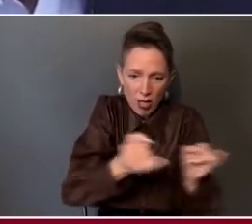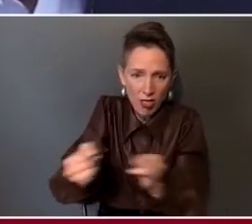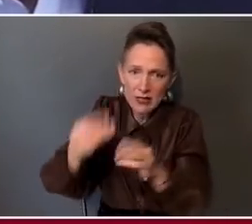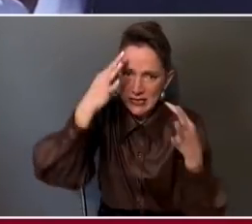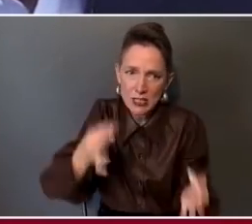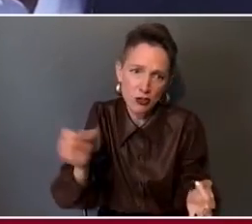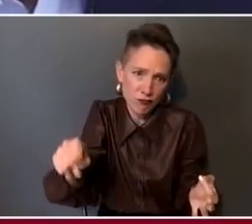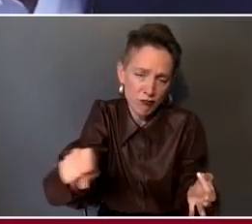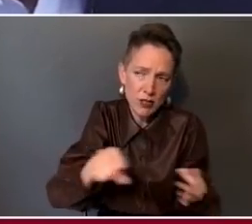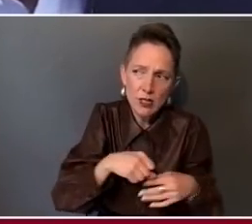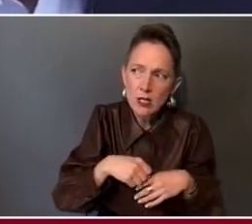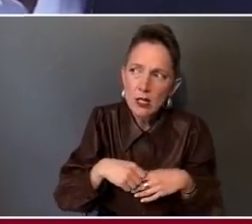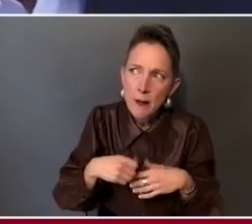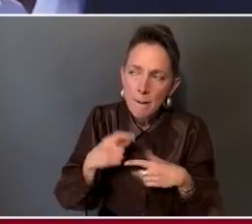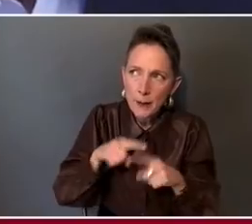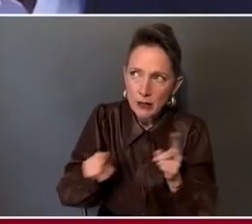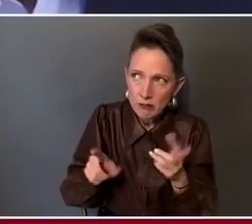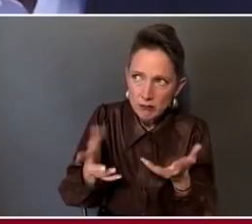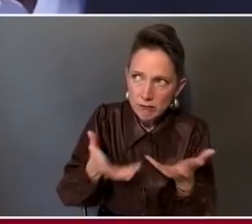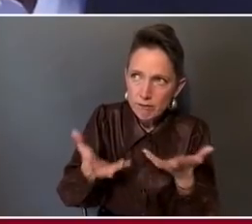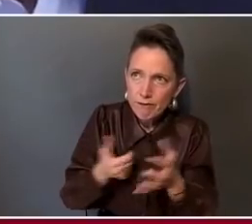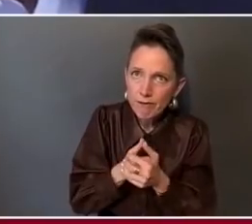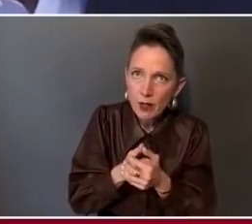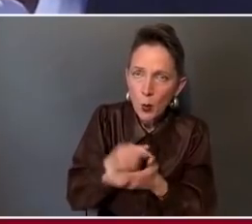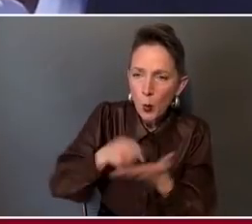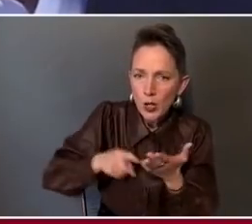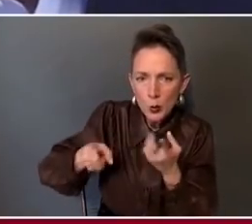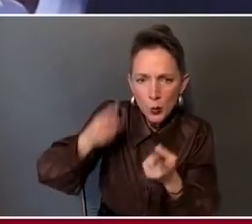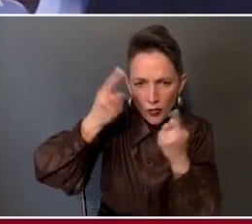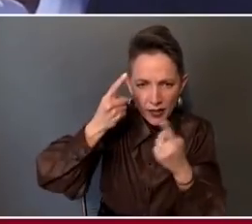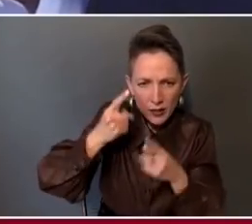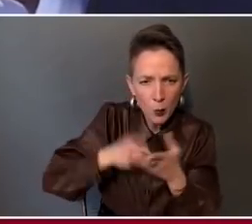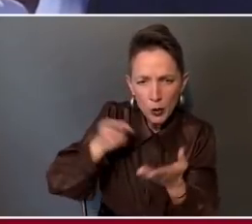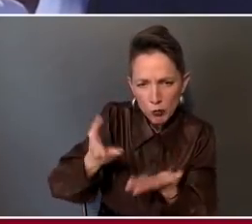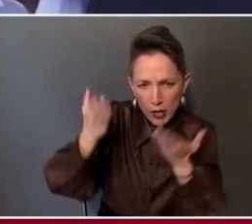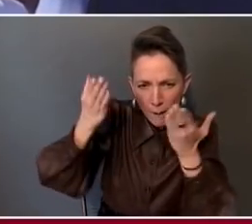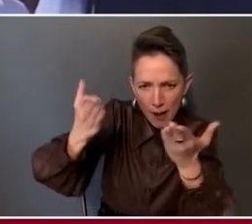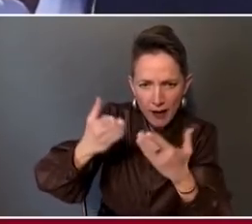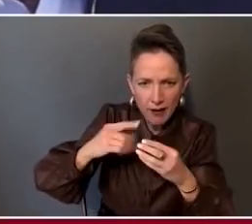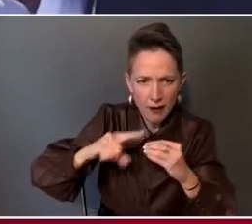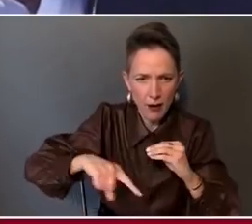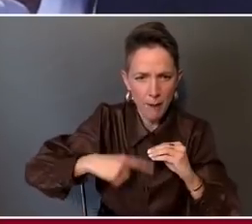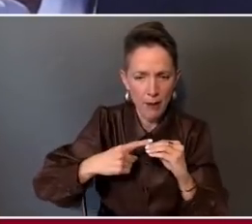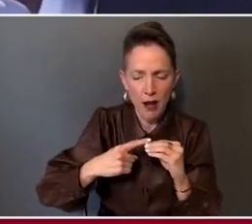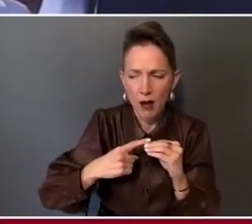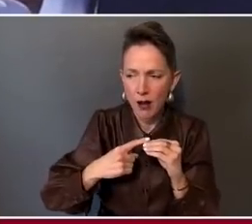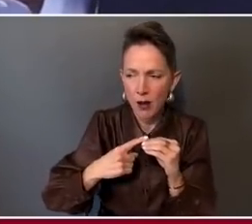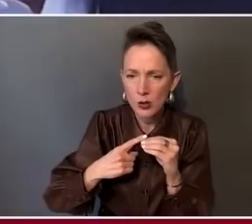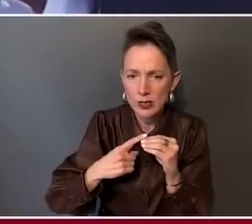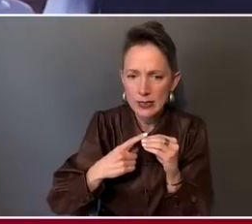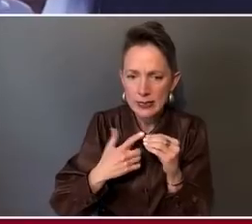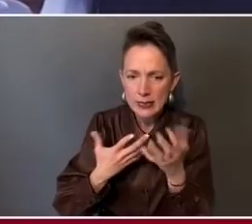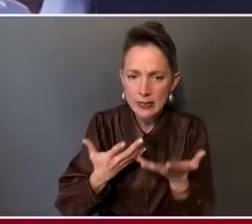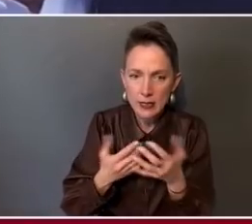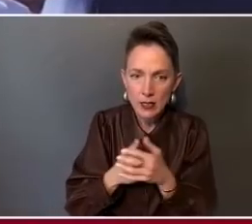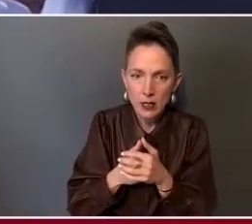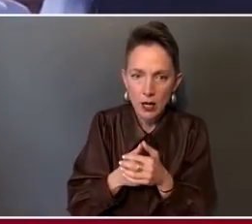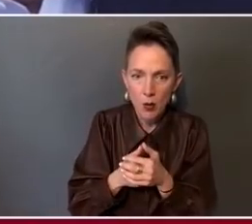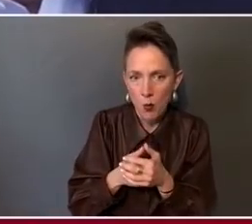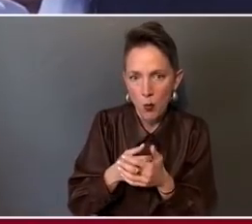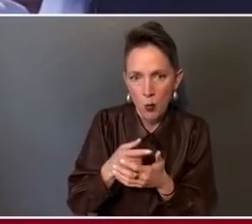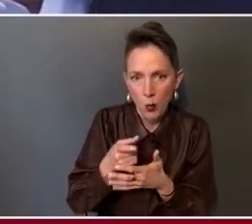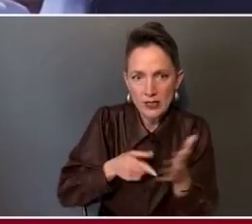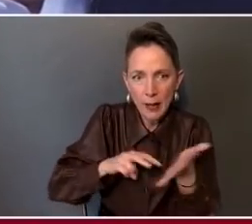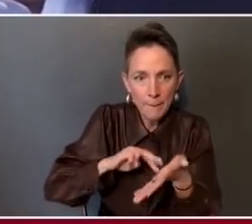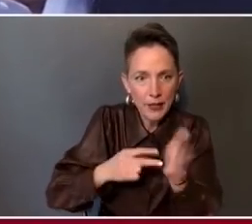What do you think about? What are you recommending? What are you saying in terms of where that leaves parents